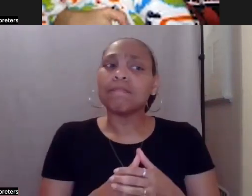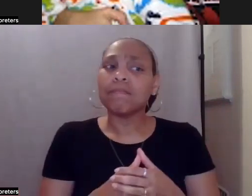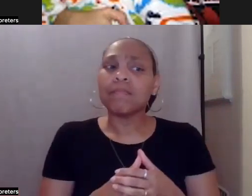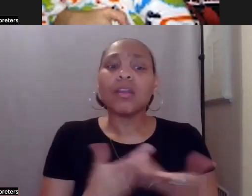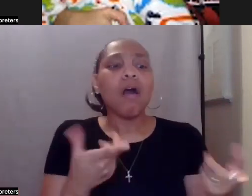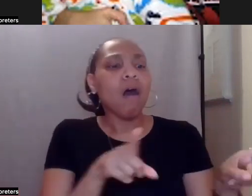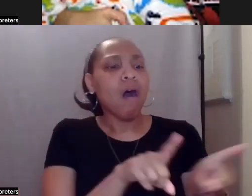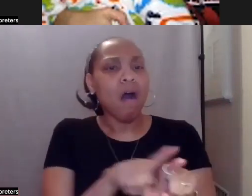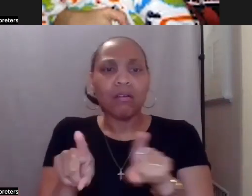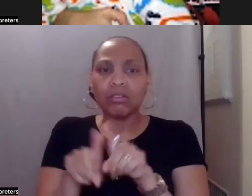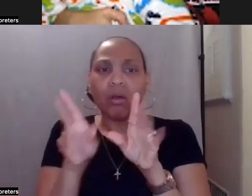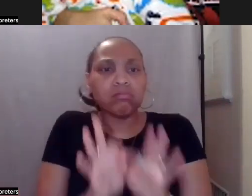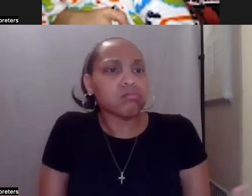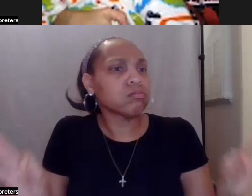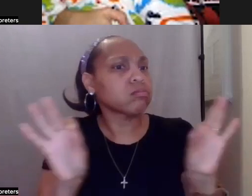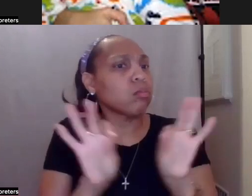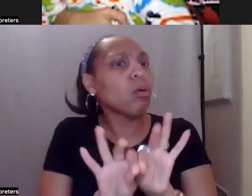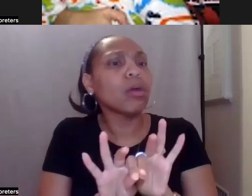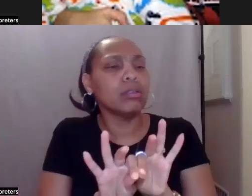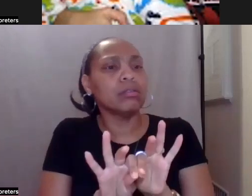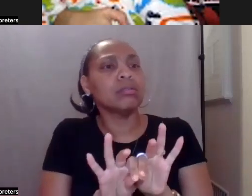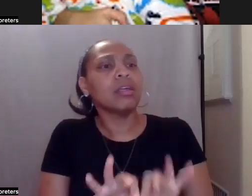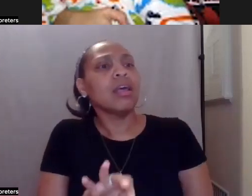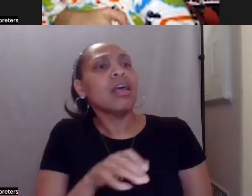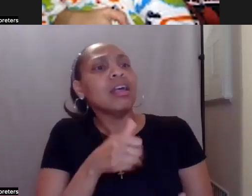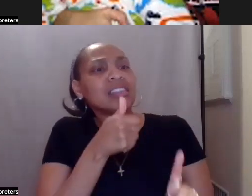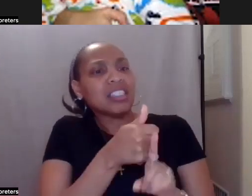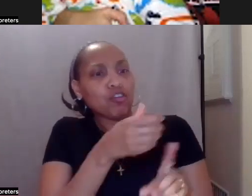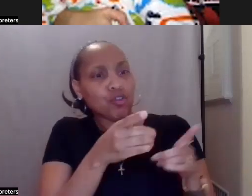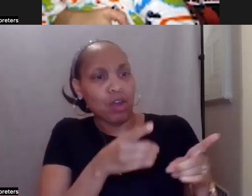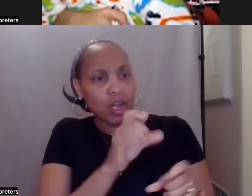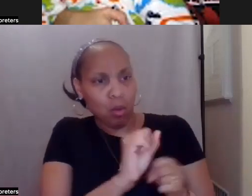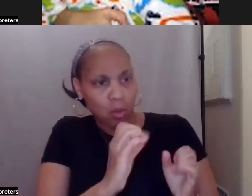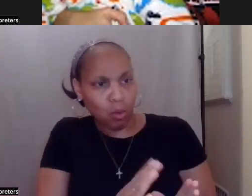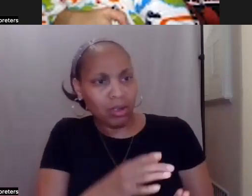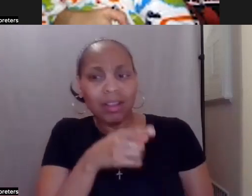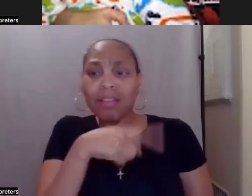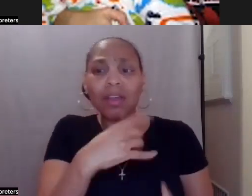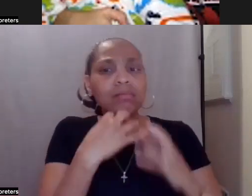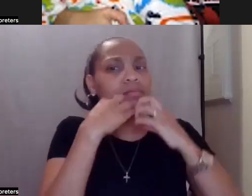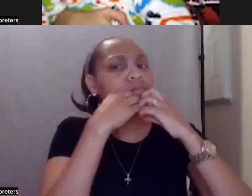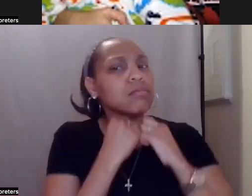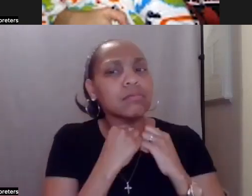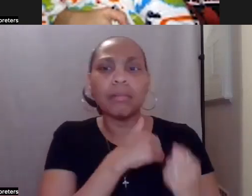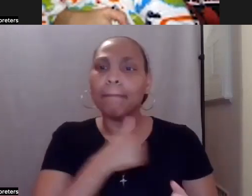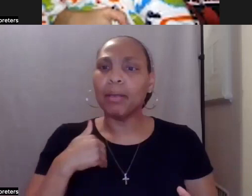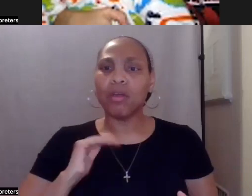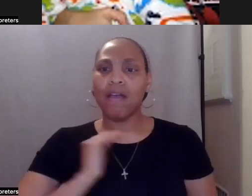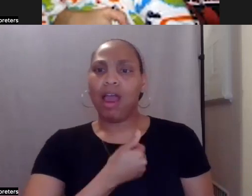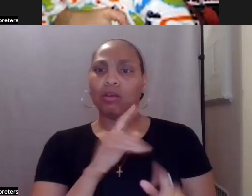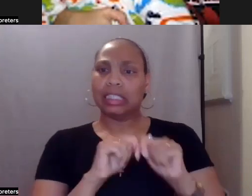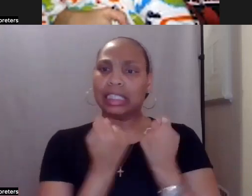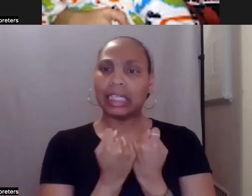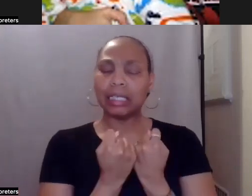self-directed employees know that they're valued members of our team and things that they observe about Joe